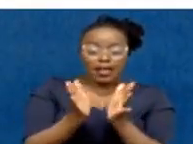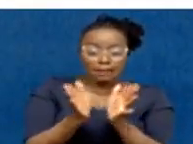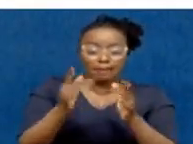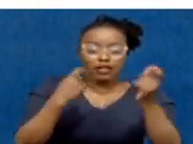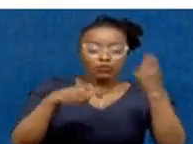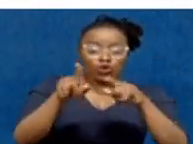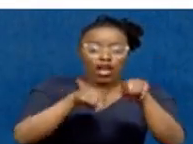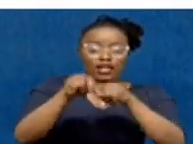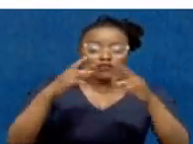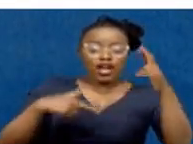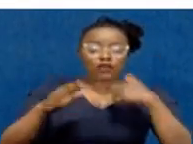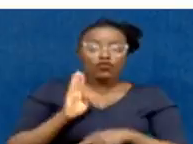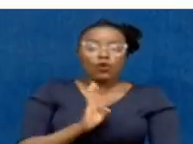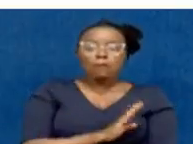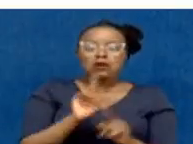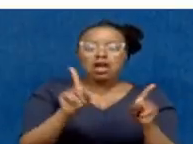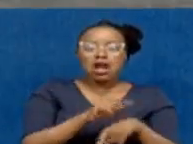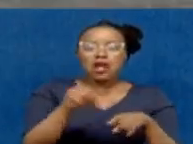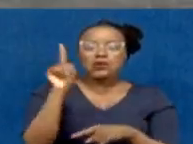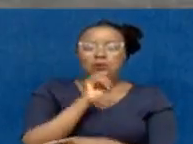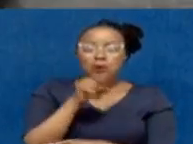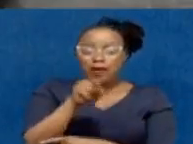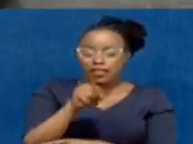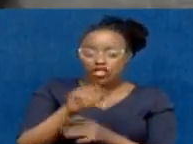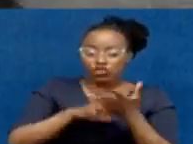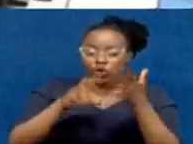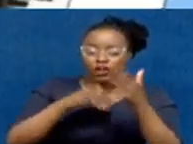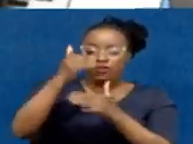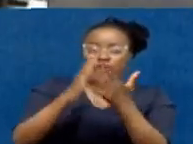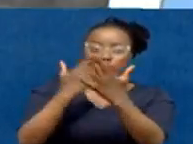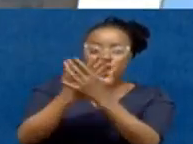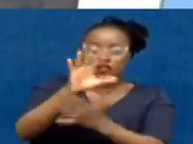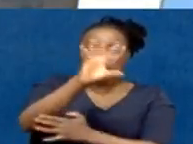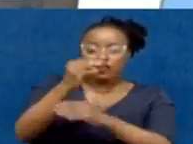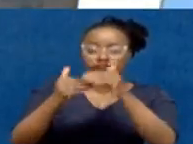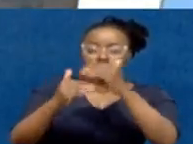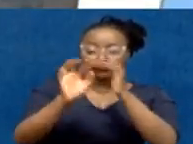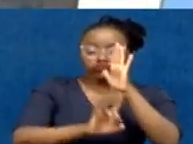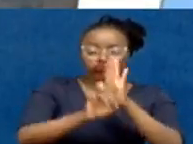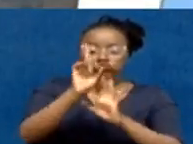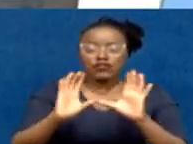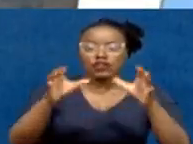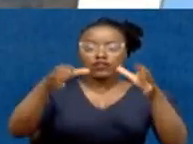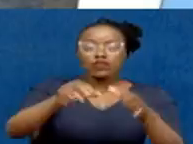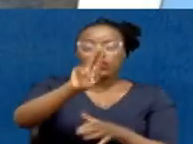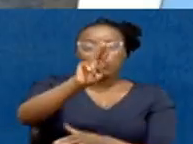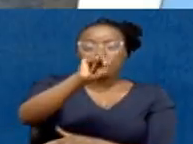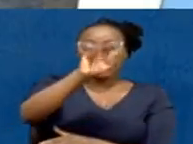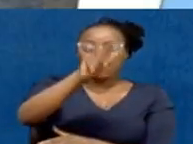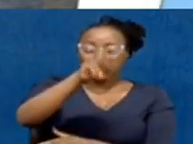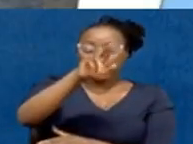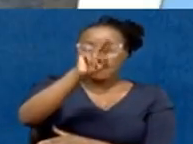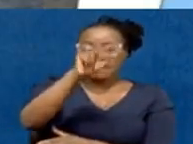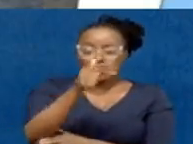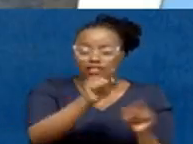Procurement Administrative Review Board nullified the contract following appeals by Africa Infrastructure Development Company, Uniprint, Toll